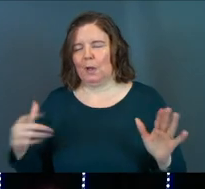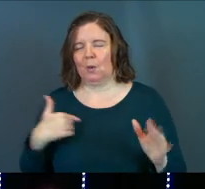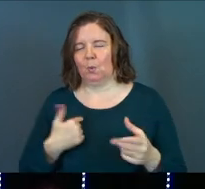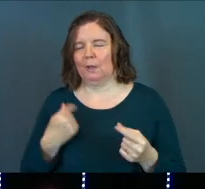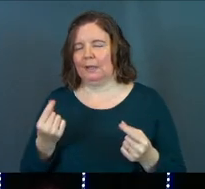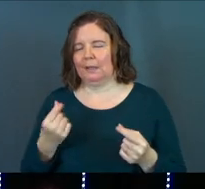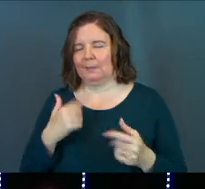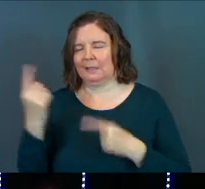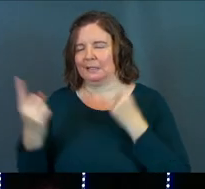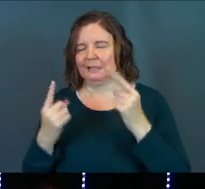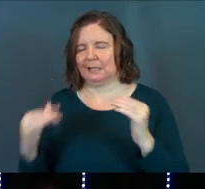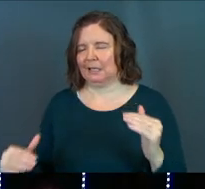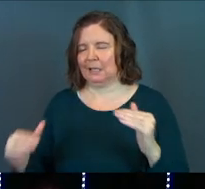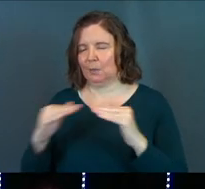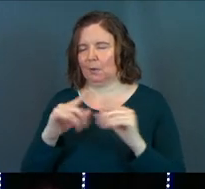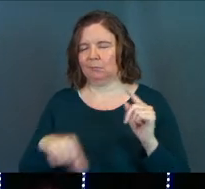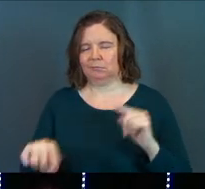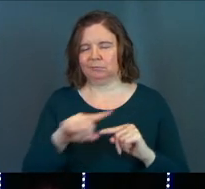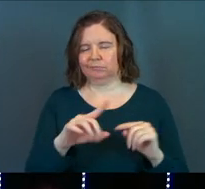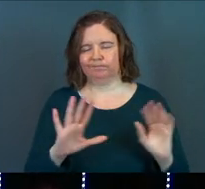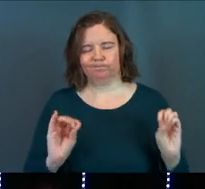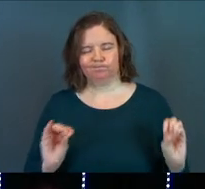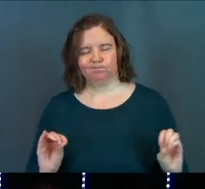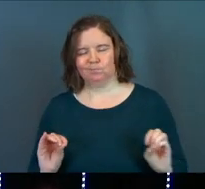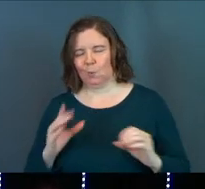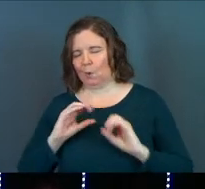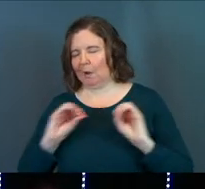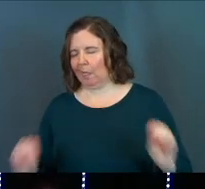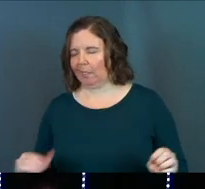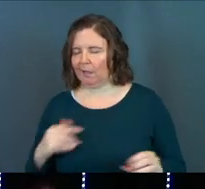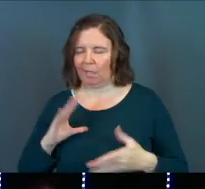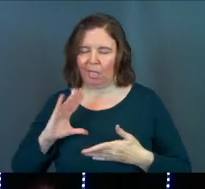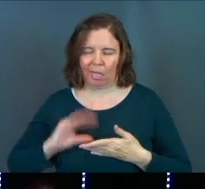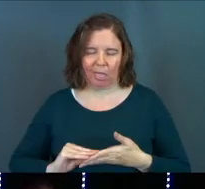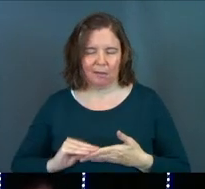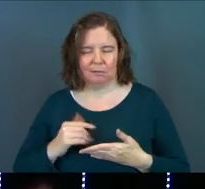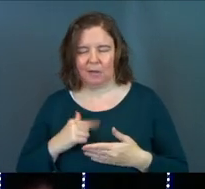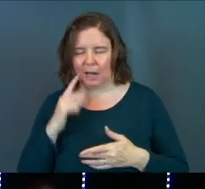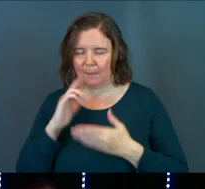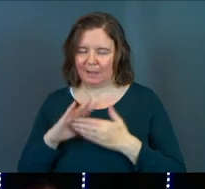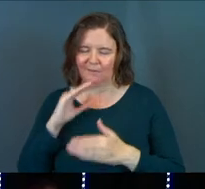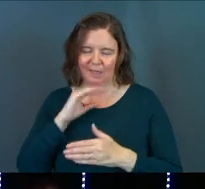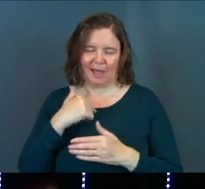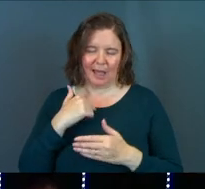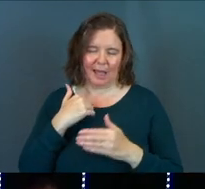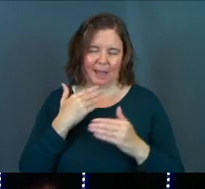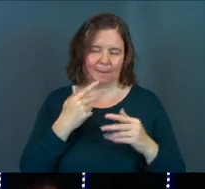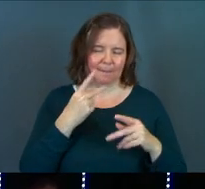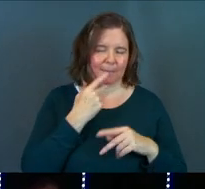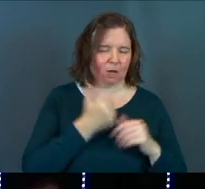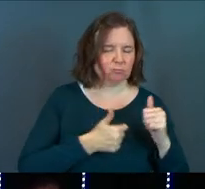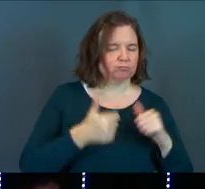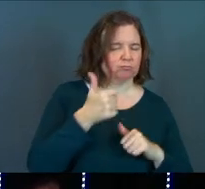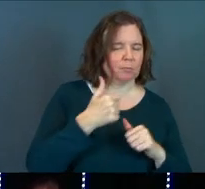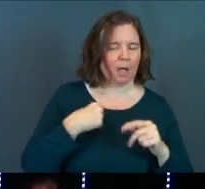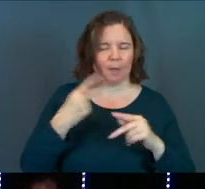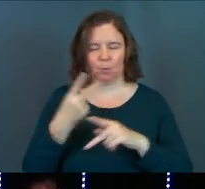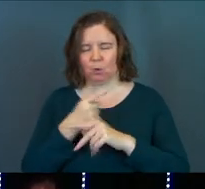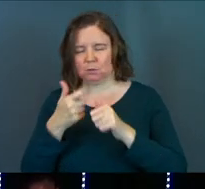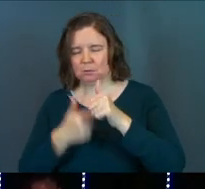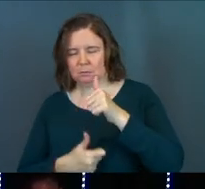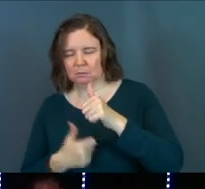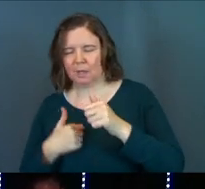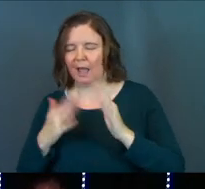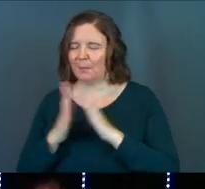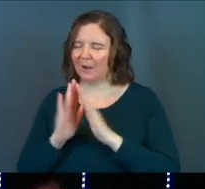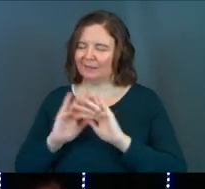that we can be considered equal with those around us, God, that there were nothing, God, and we believe the lies. I'm better than, I'm worse than. I pray today that those lies